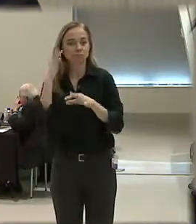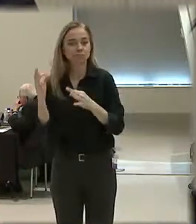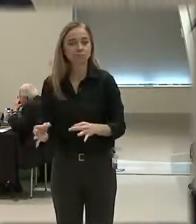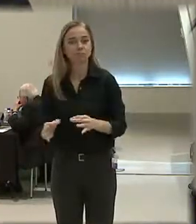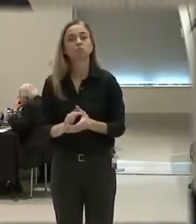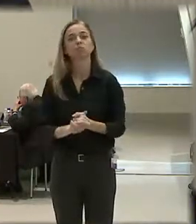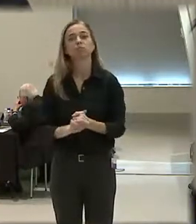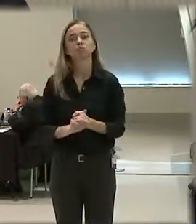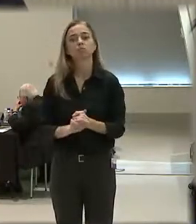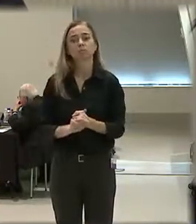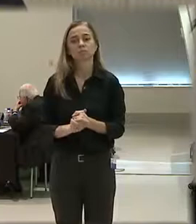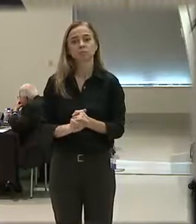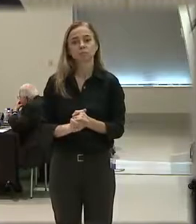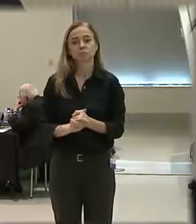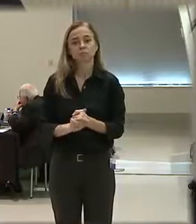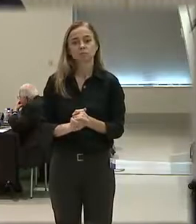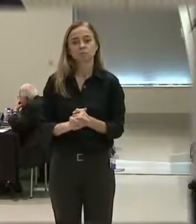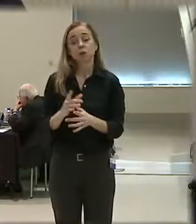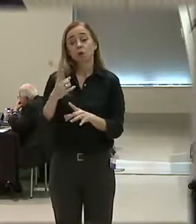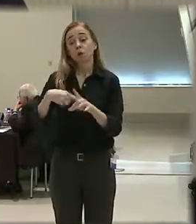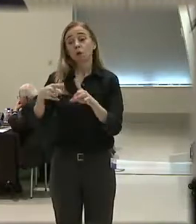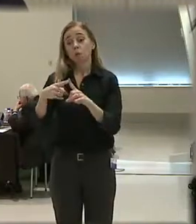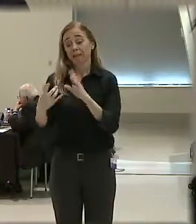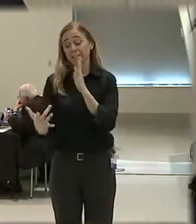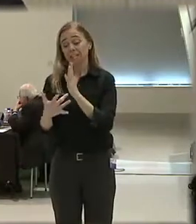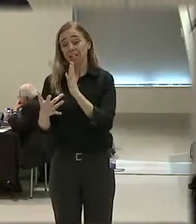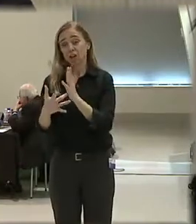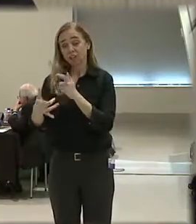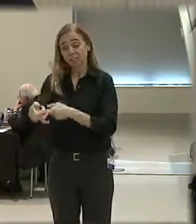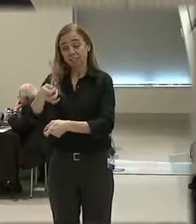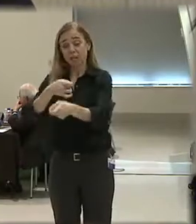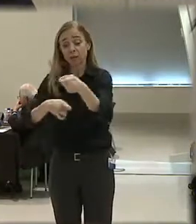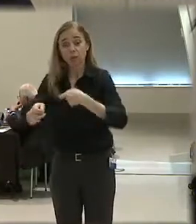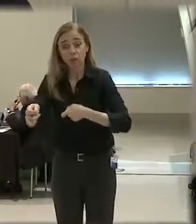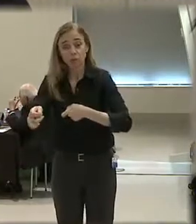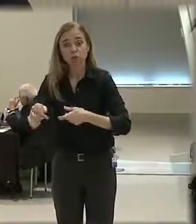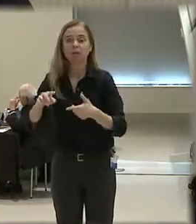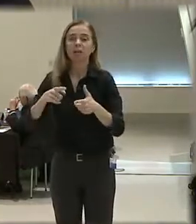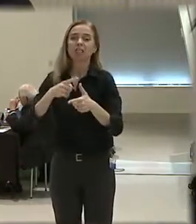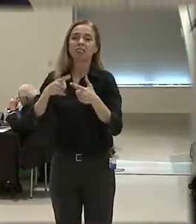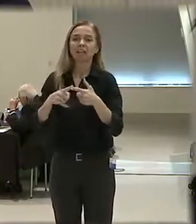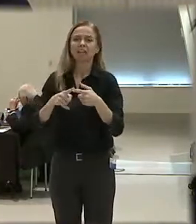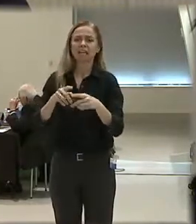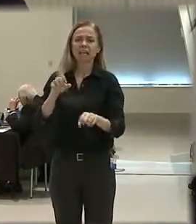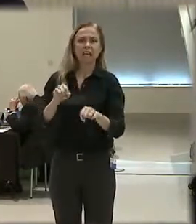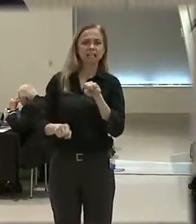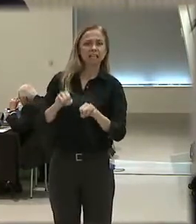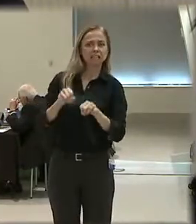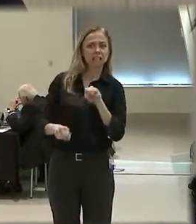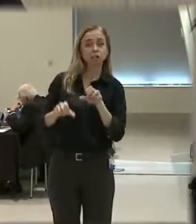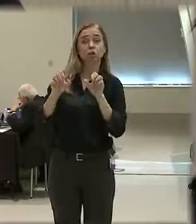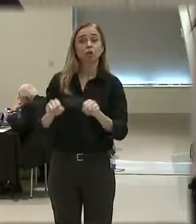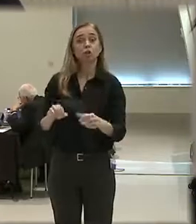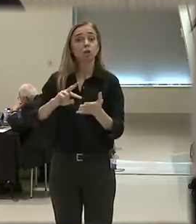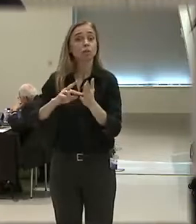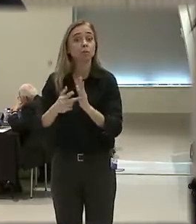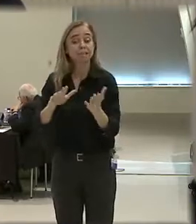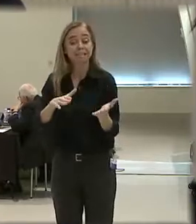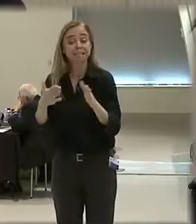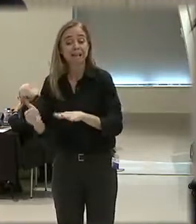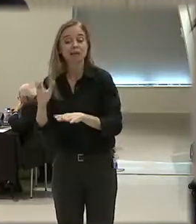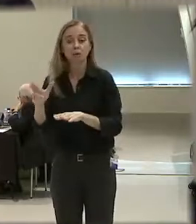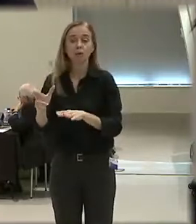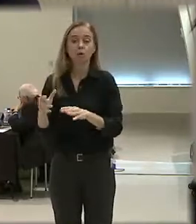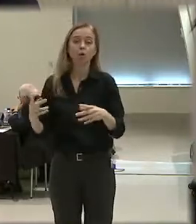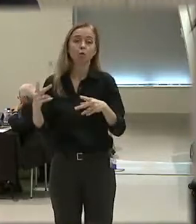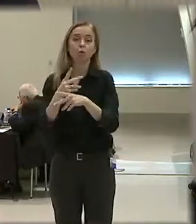for technology to substitute for judgment, that allows for hesitation, and hesitation can mean death or serious injury to the officer or others.